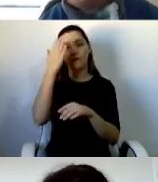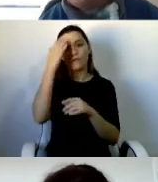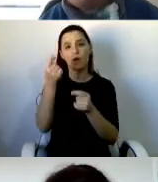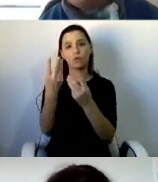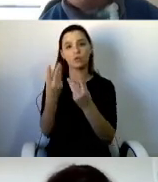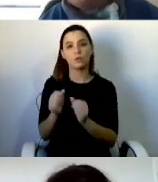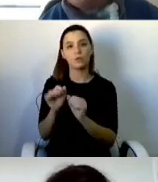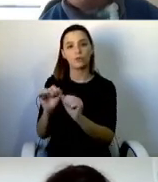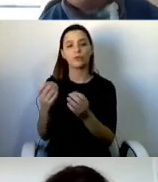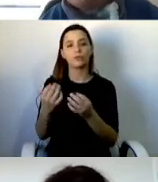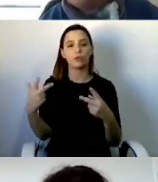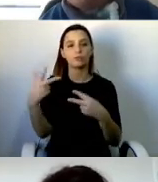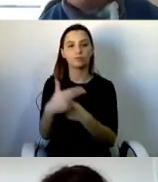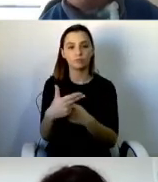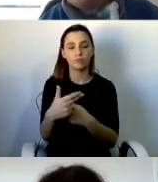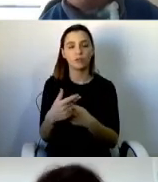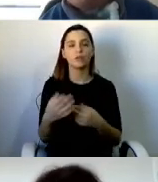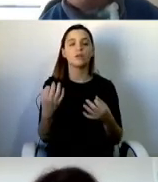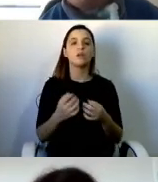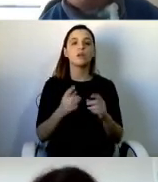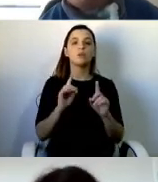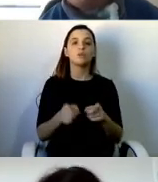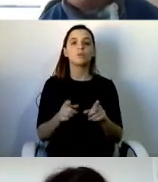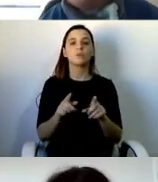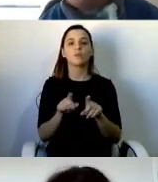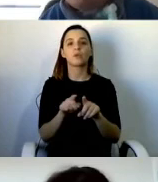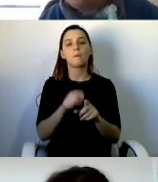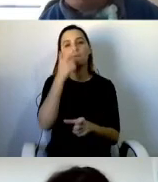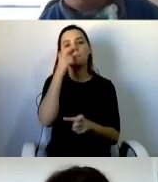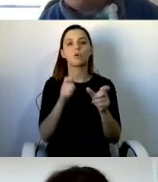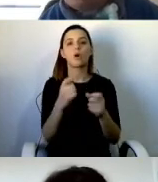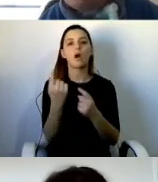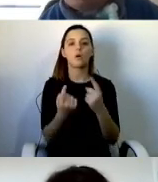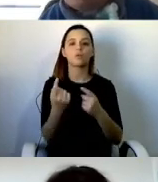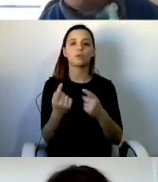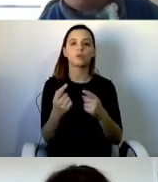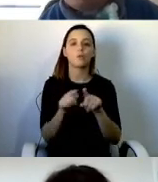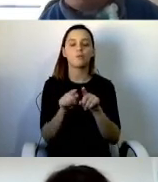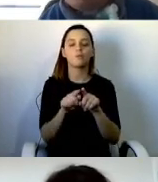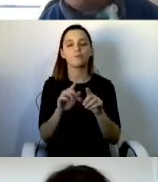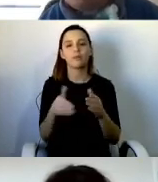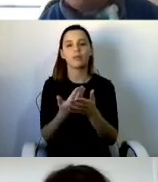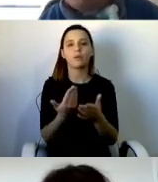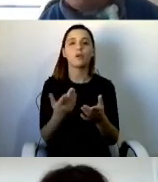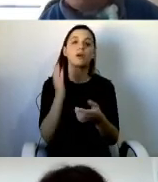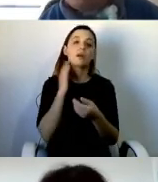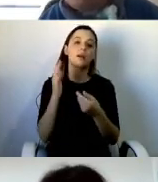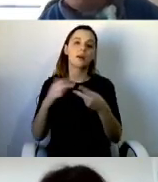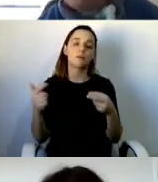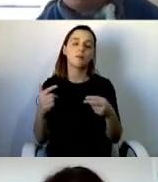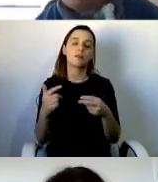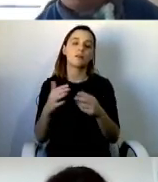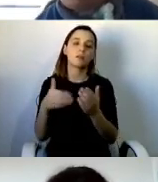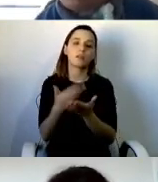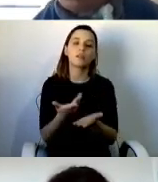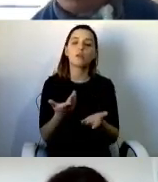Some people receiving a full care package from their council, whilst others had their care packages cut, some by